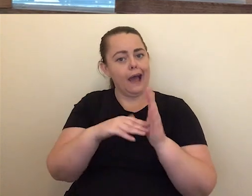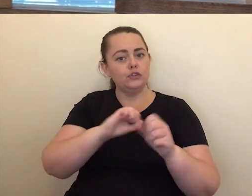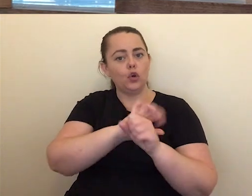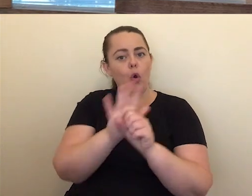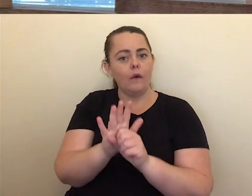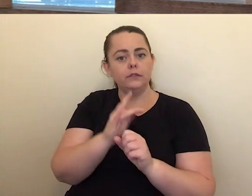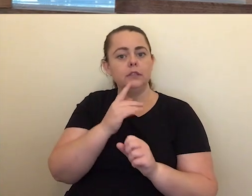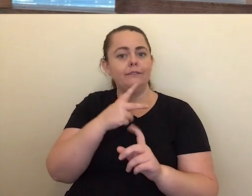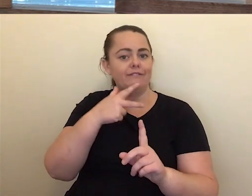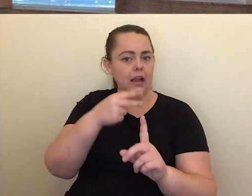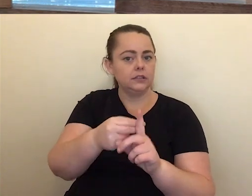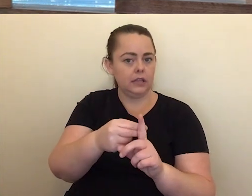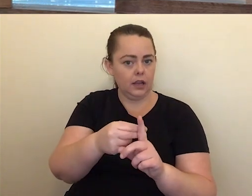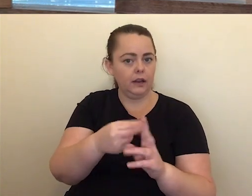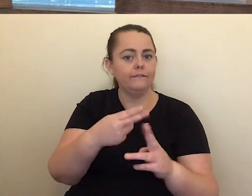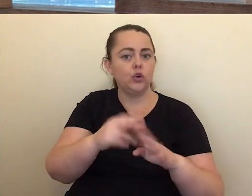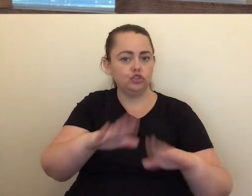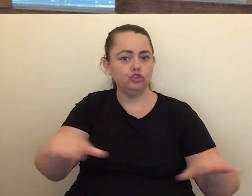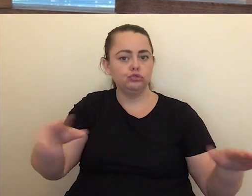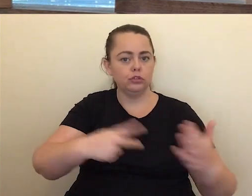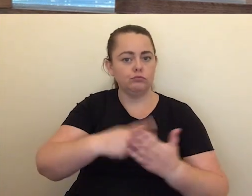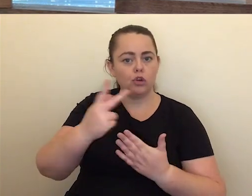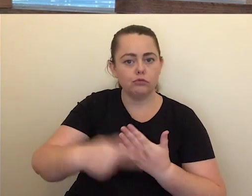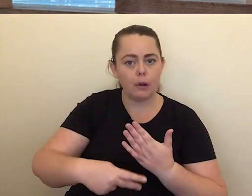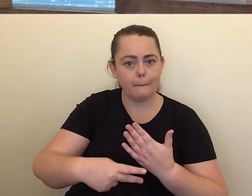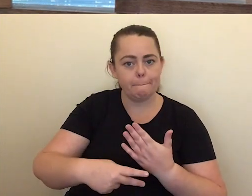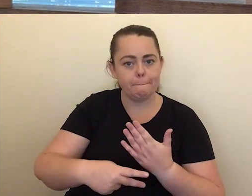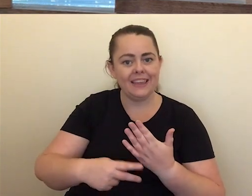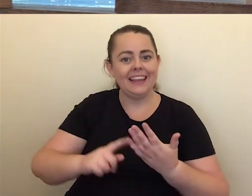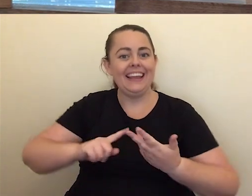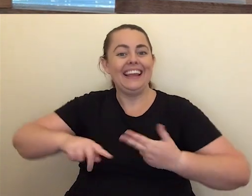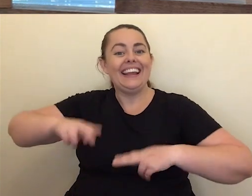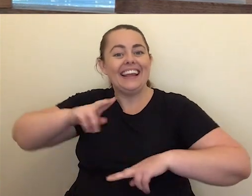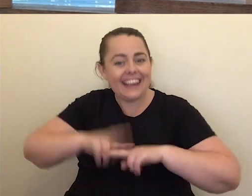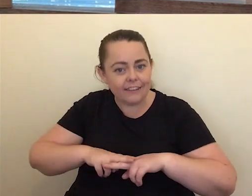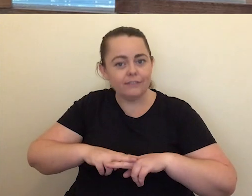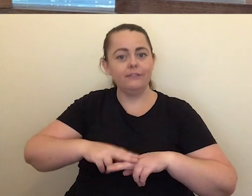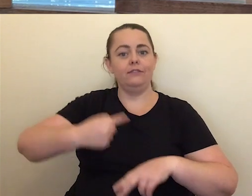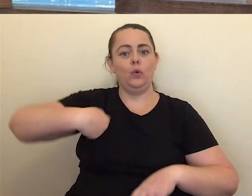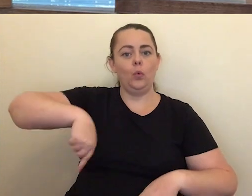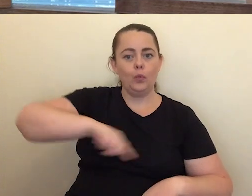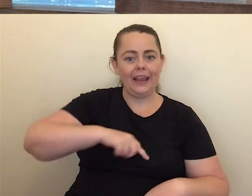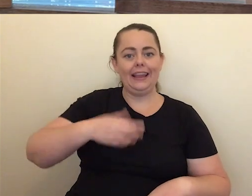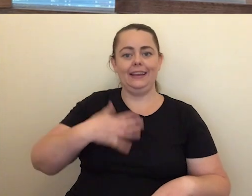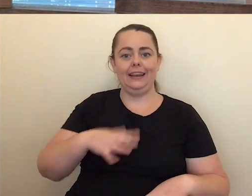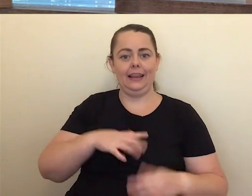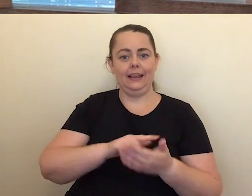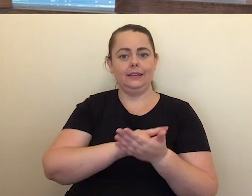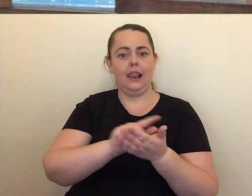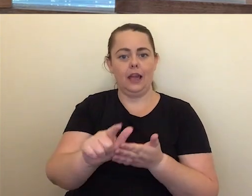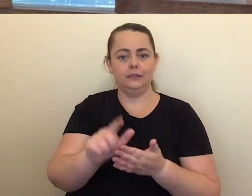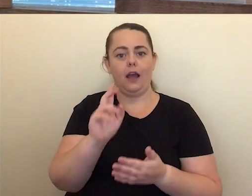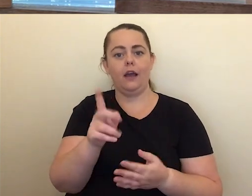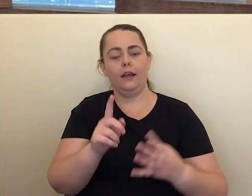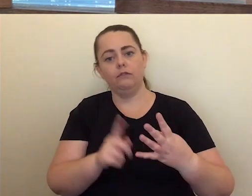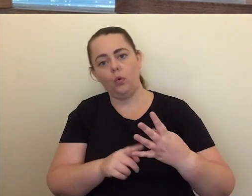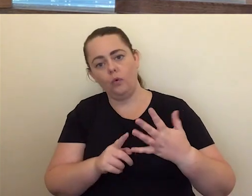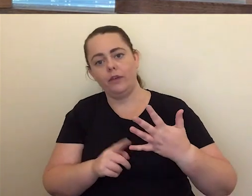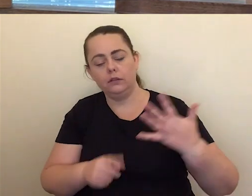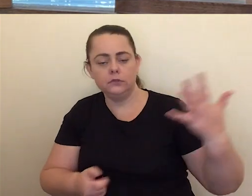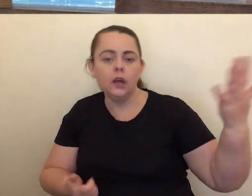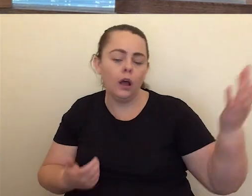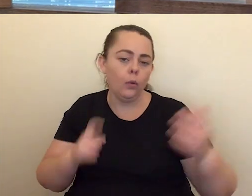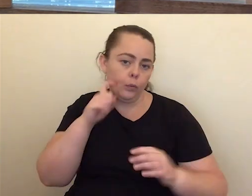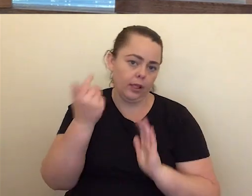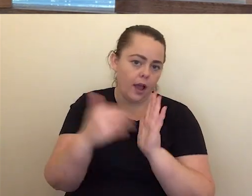Immunisation Programme if we as a population require further vaccines into the future. But in practice, adding a